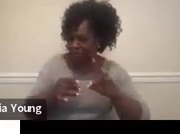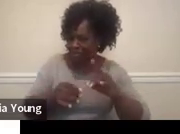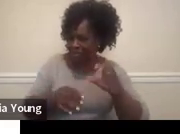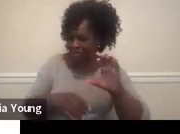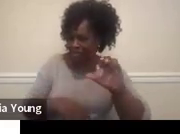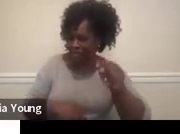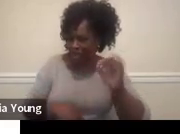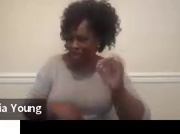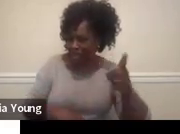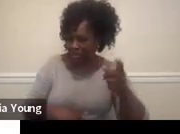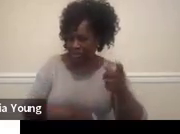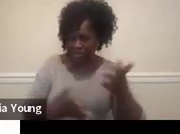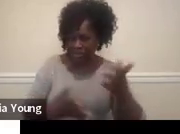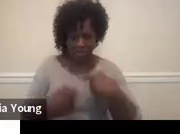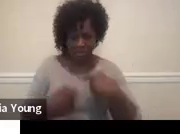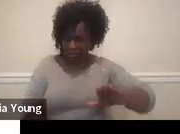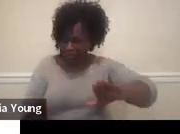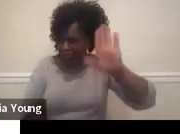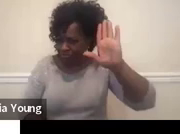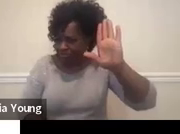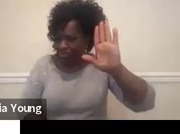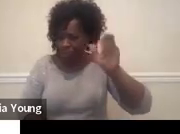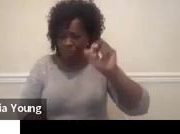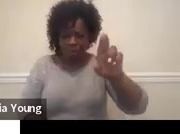That they want to come on and ask?